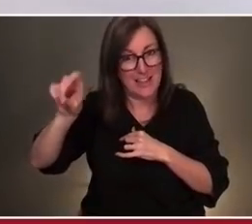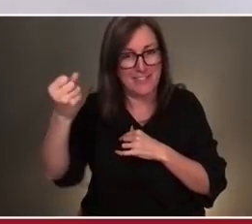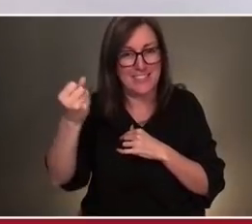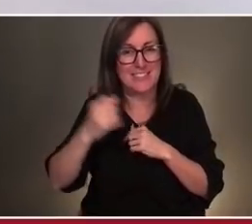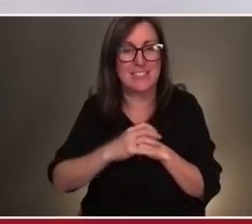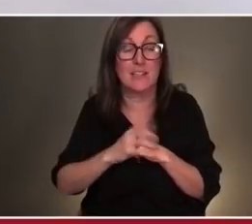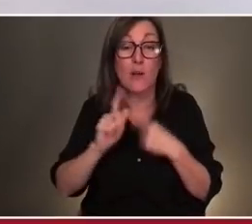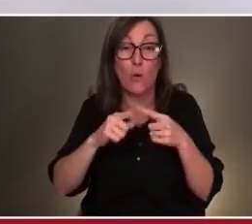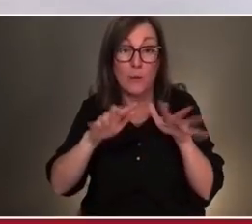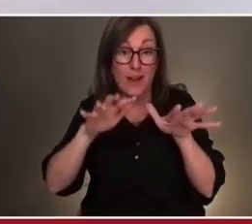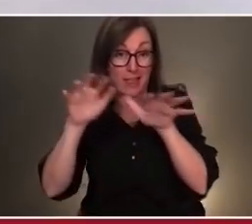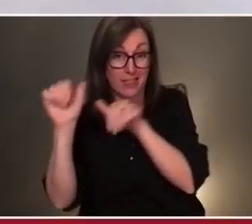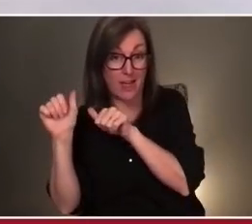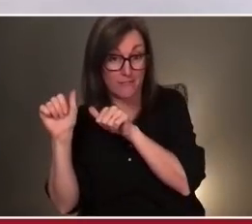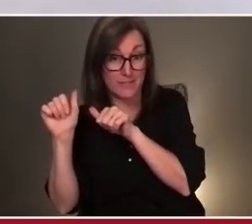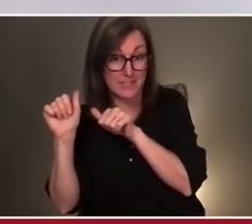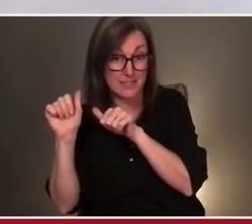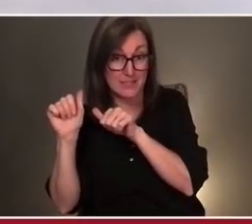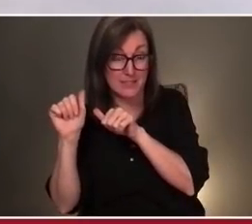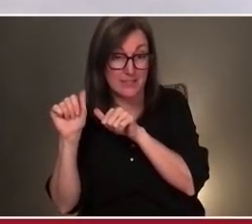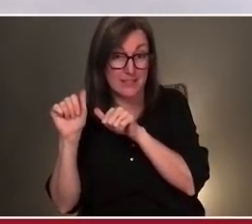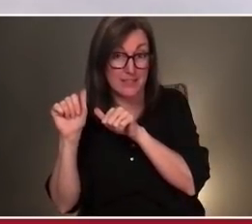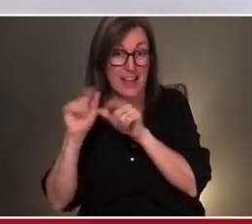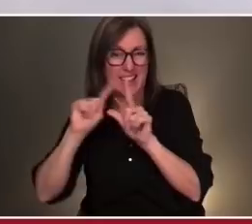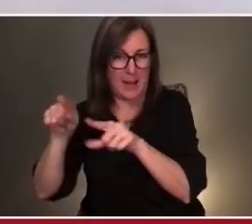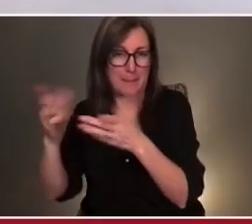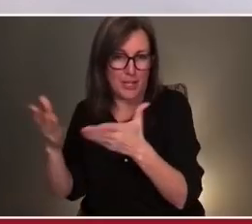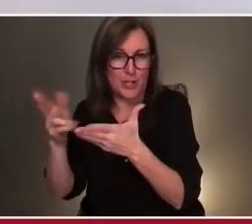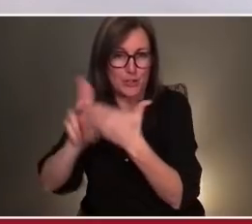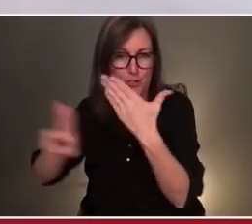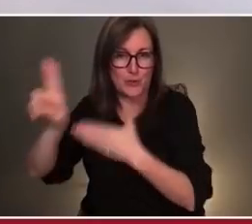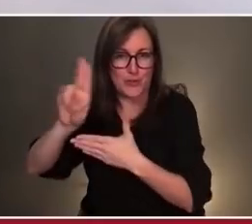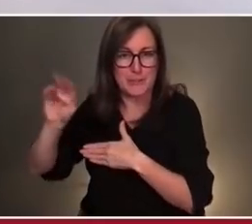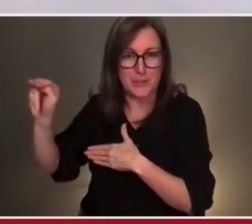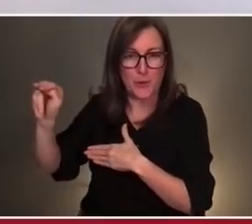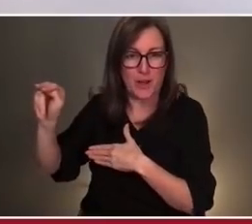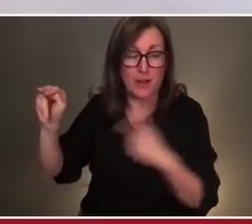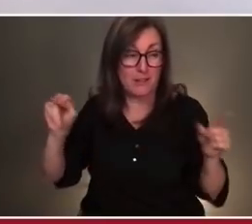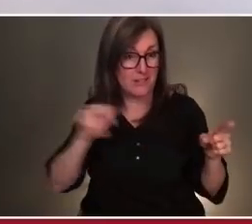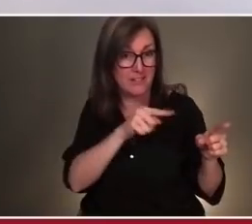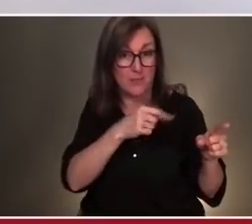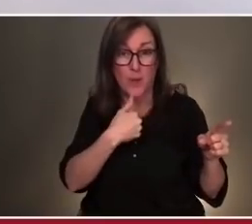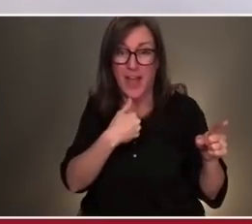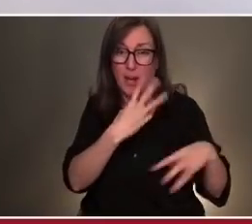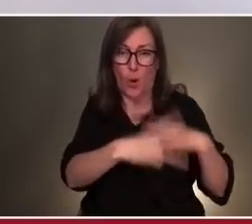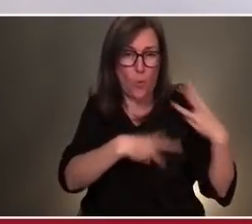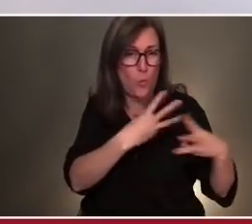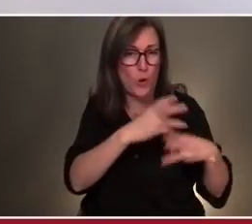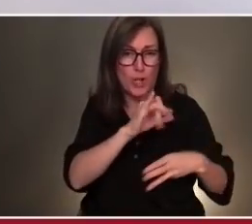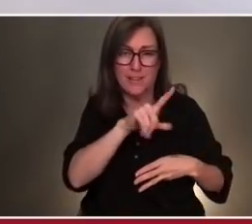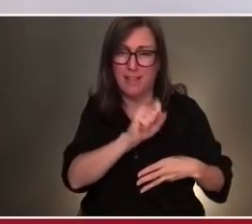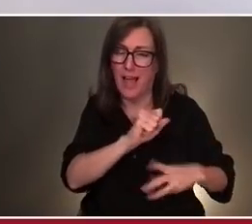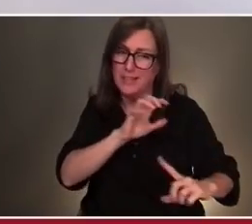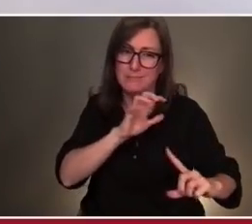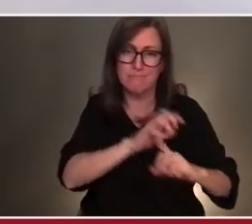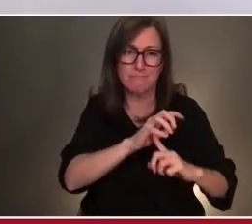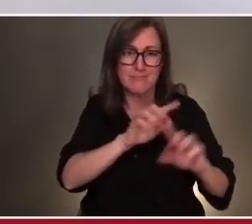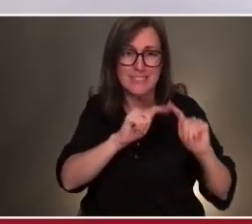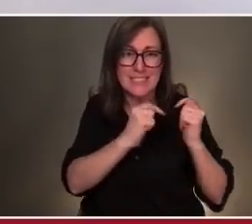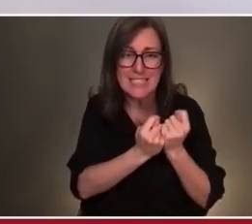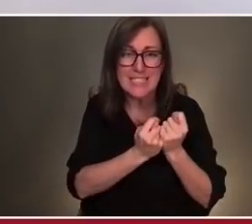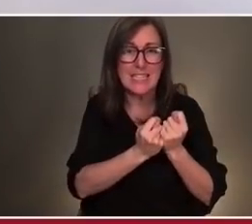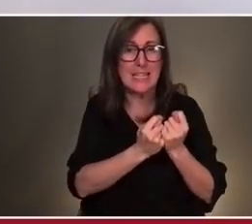left, basically to come back to the university, we had a world-class team of academic public health researchers,